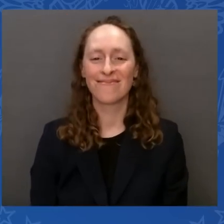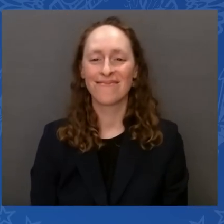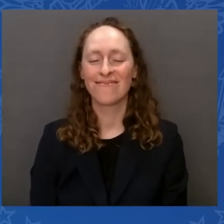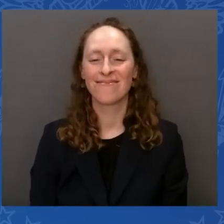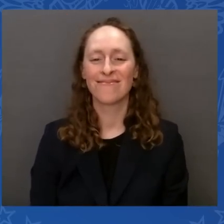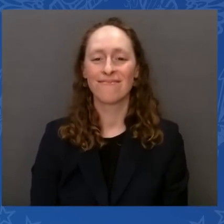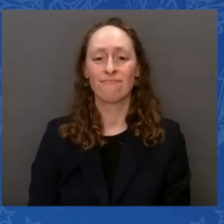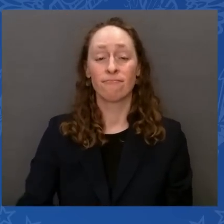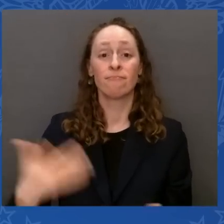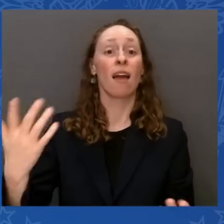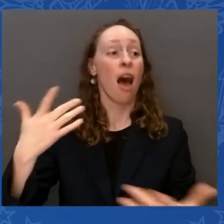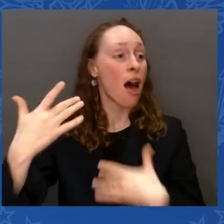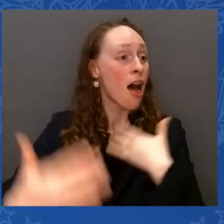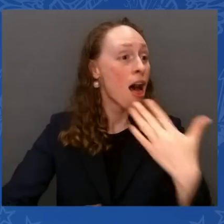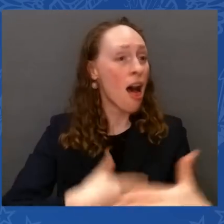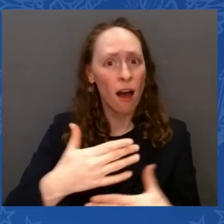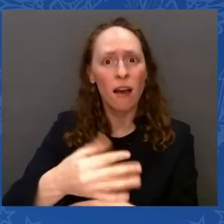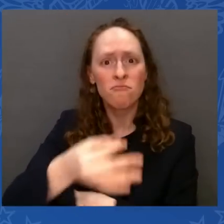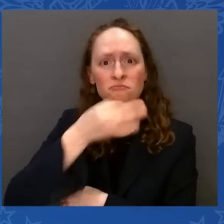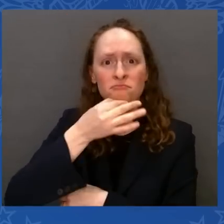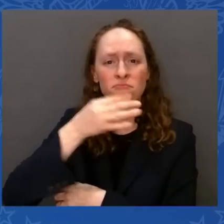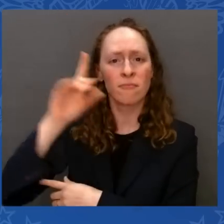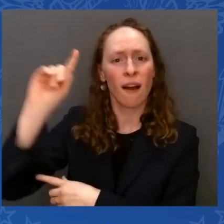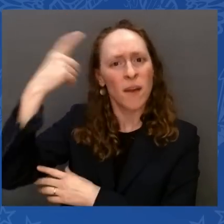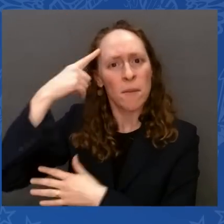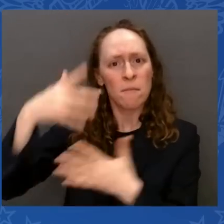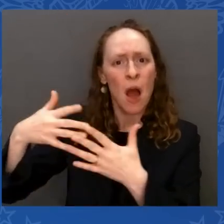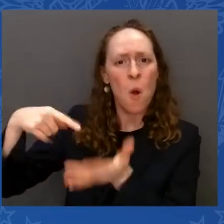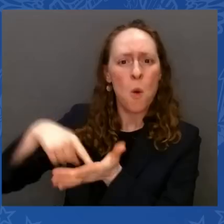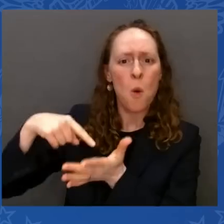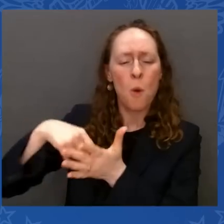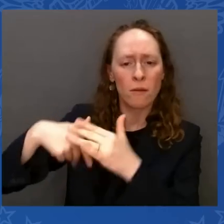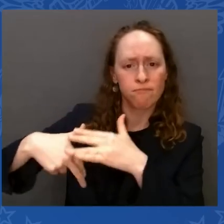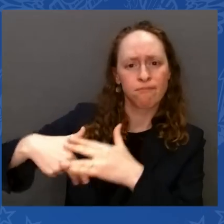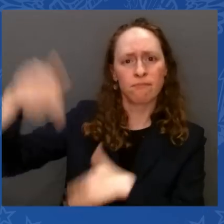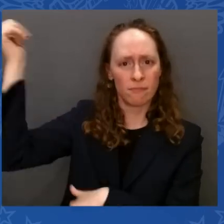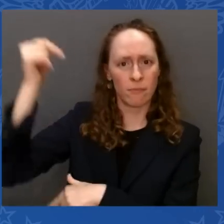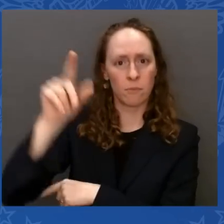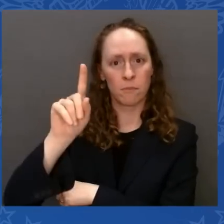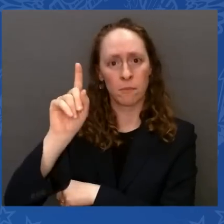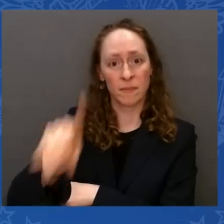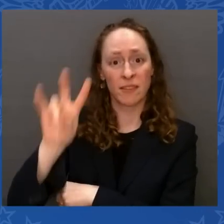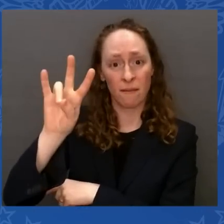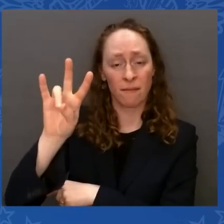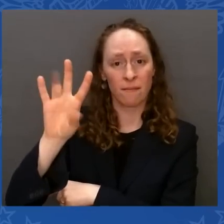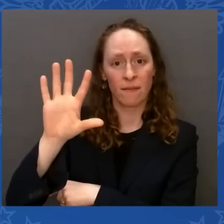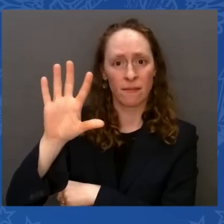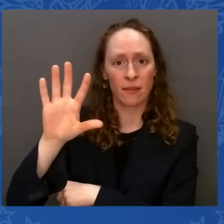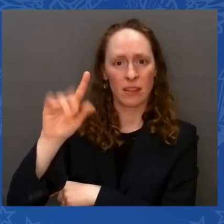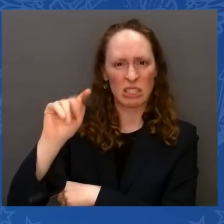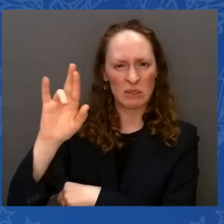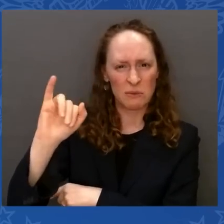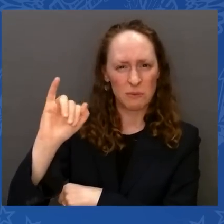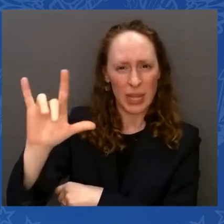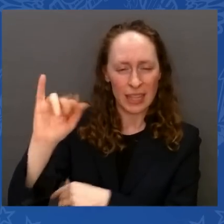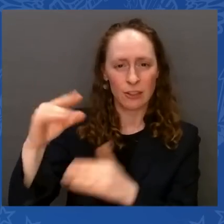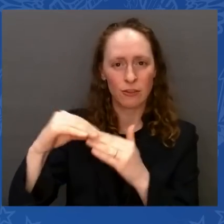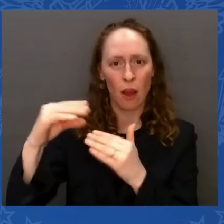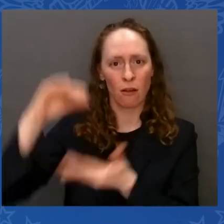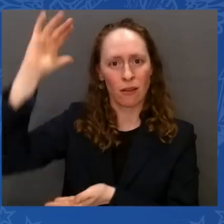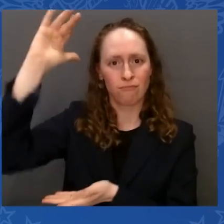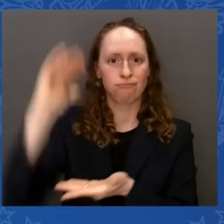We don't just talk about fiscal responsibility. We are about, under the leadership of President Biden, fiscal